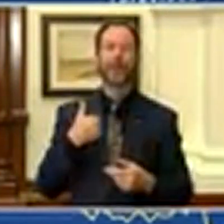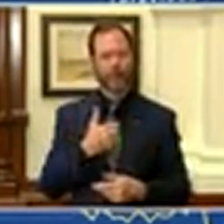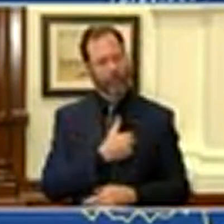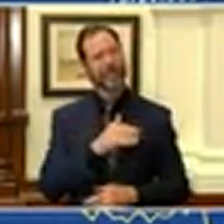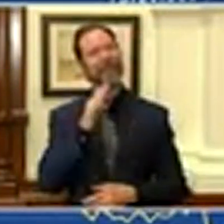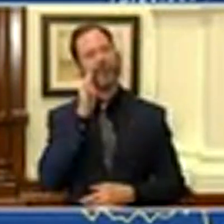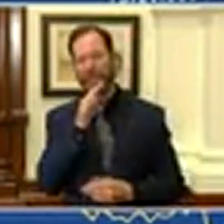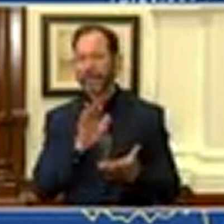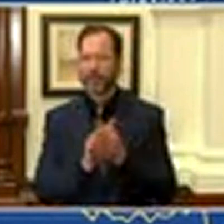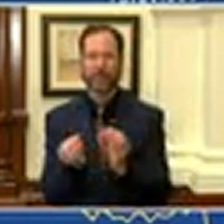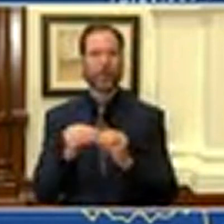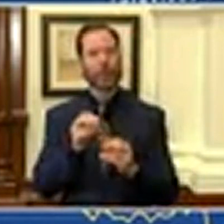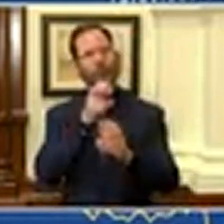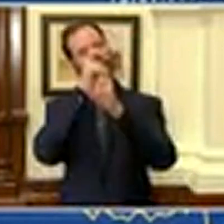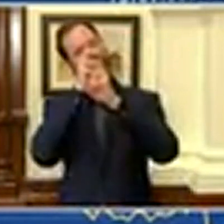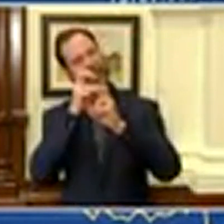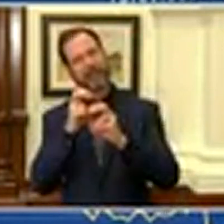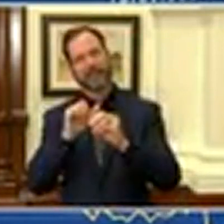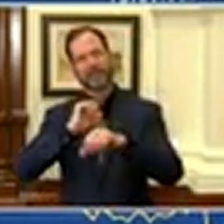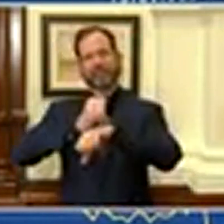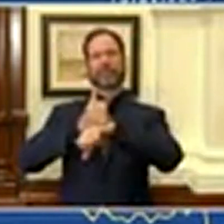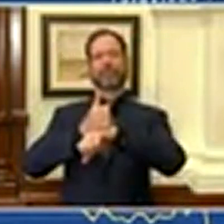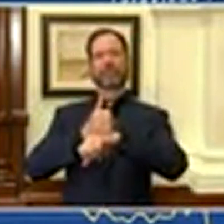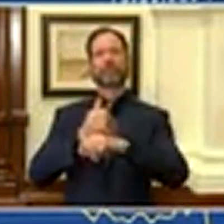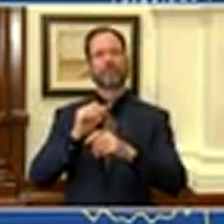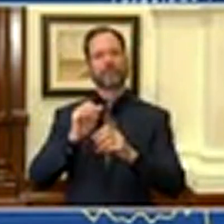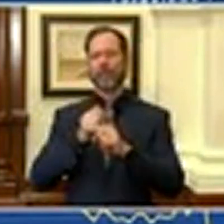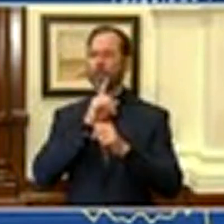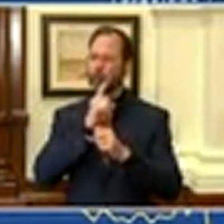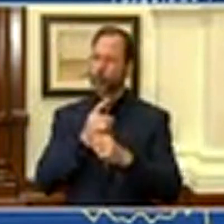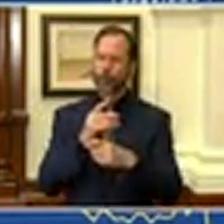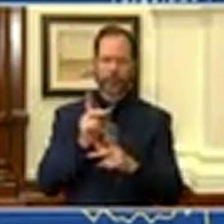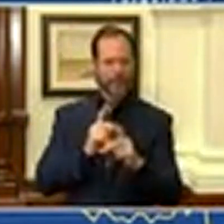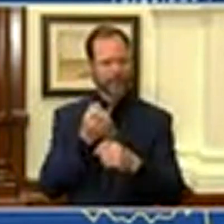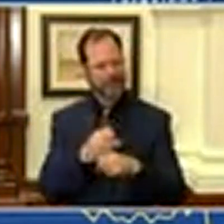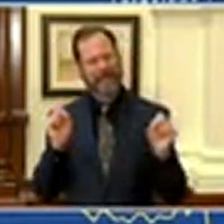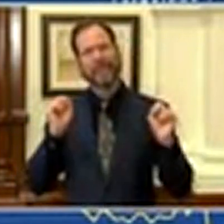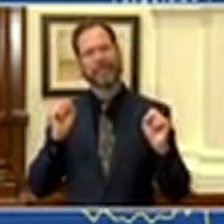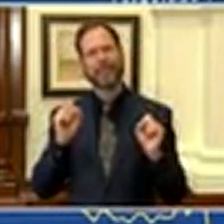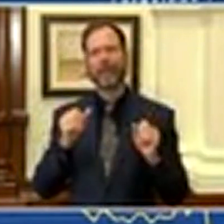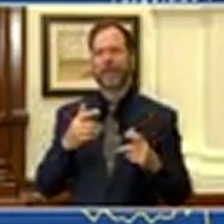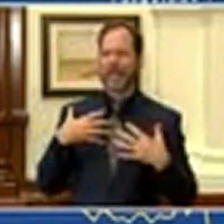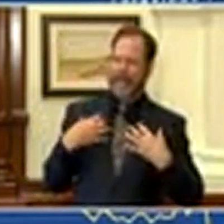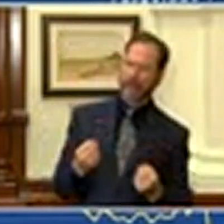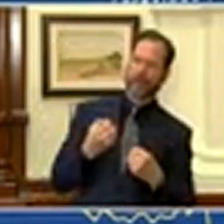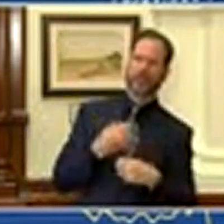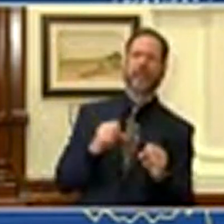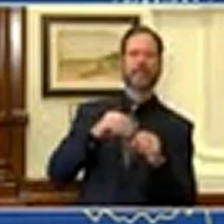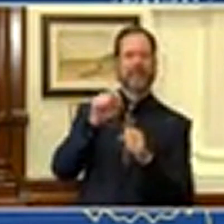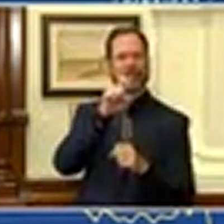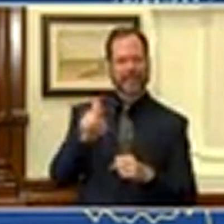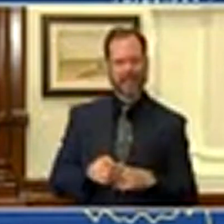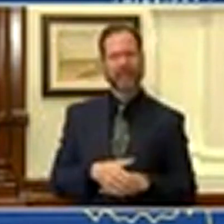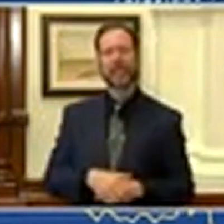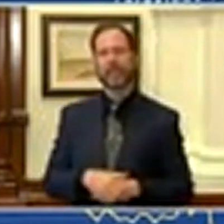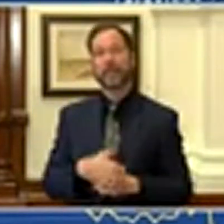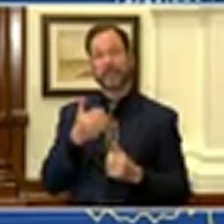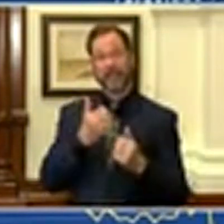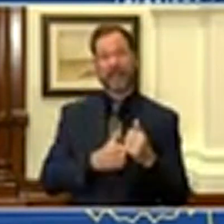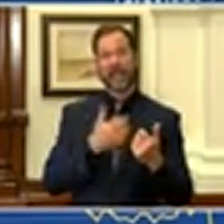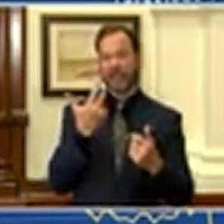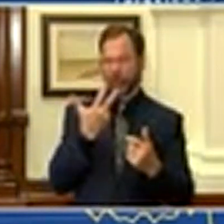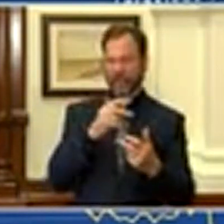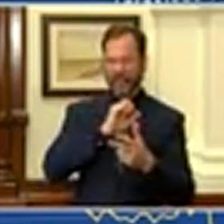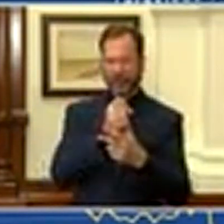going to be necessary to make sure that we maintain the health and safety of the people of the state of Texas. There's been pretty much, in each of these three